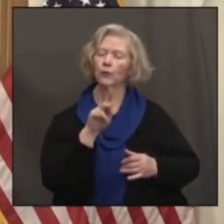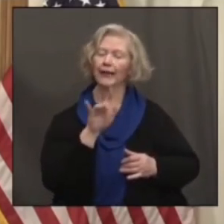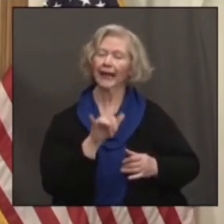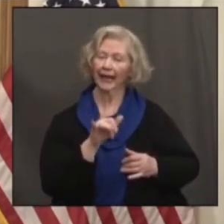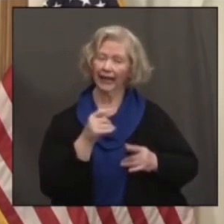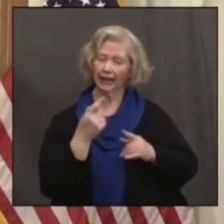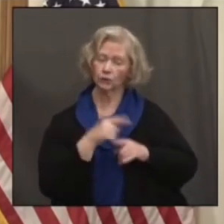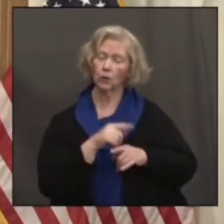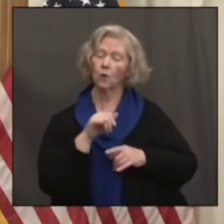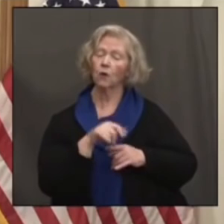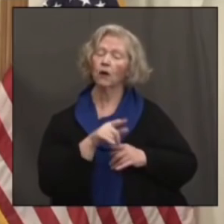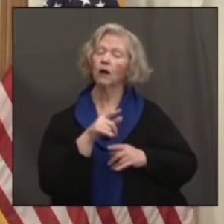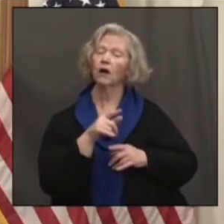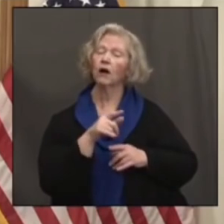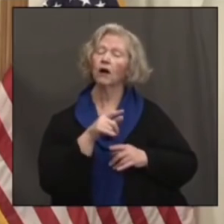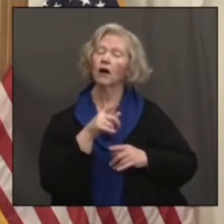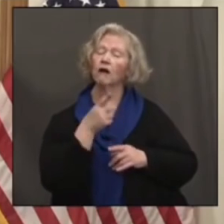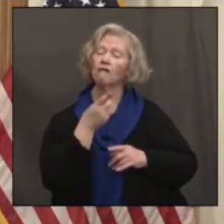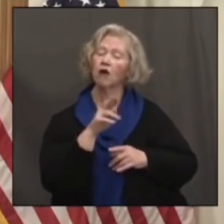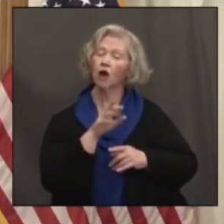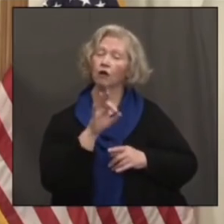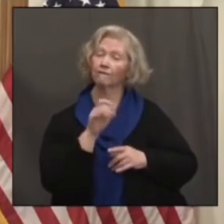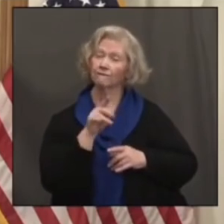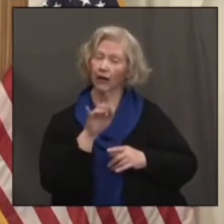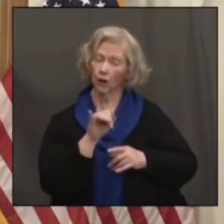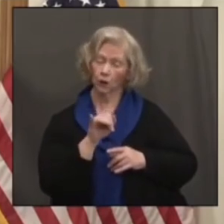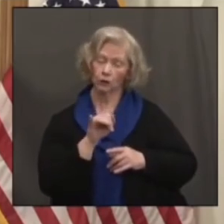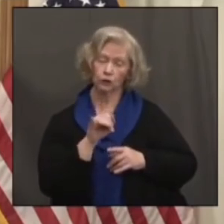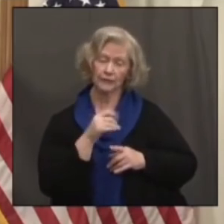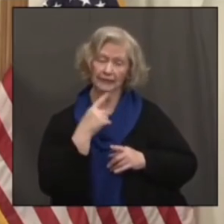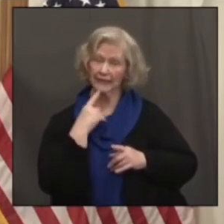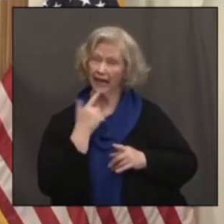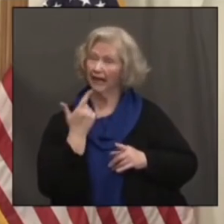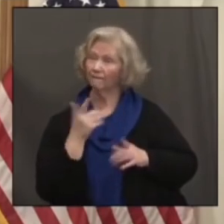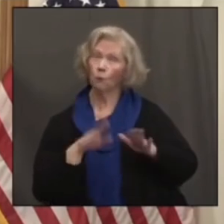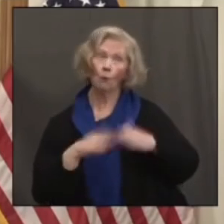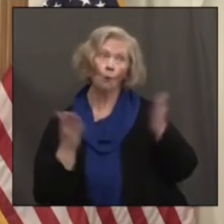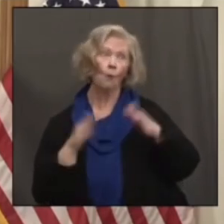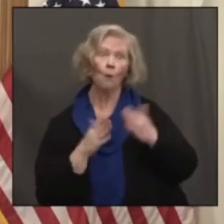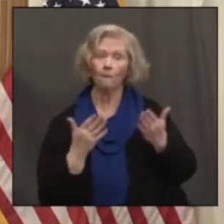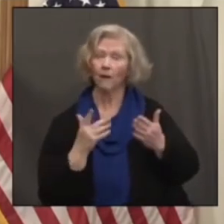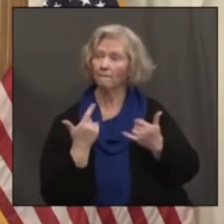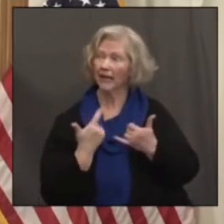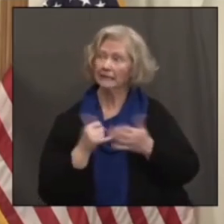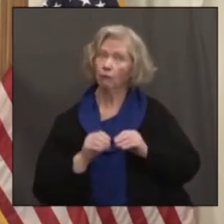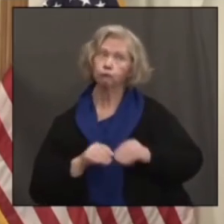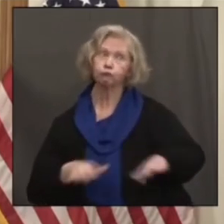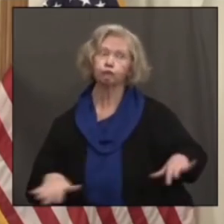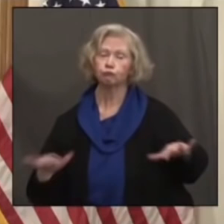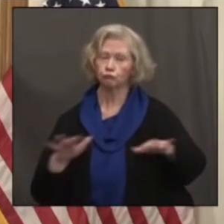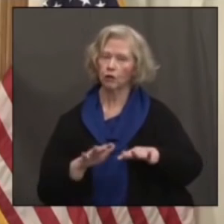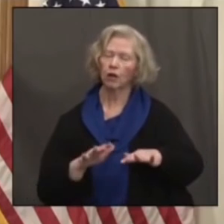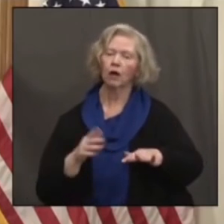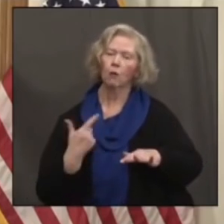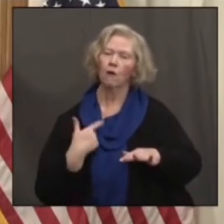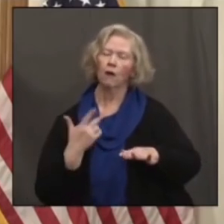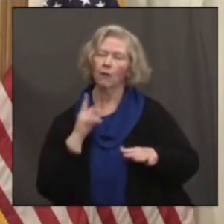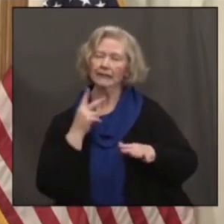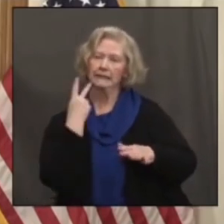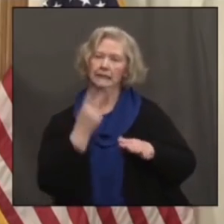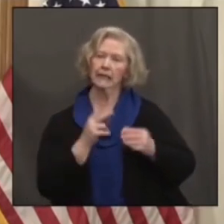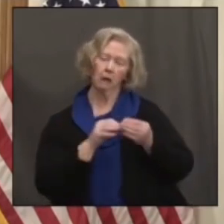measures are lifted when there's still high background dynamics of virus in the community, there is a risk that we're going to rebound